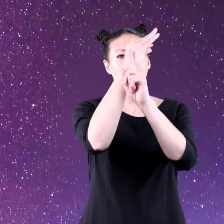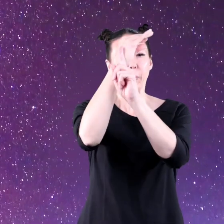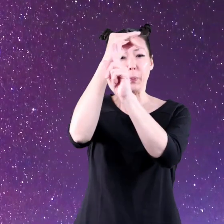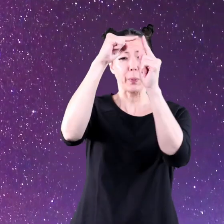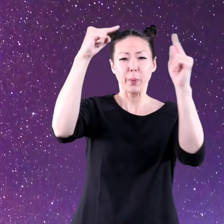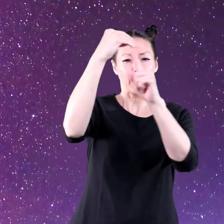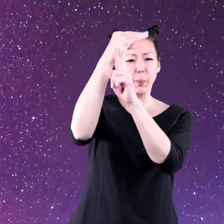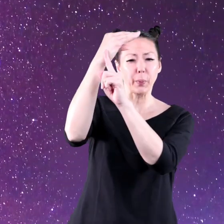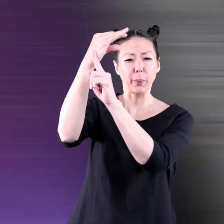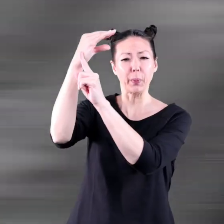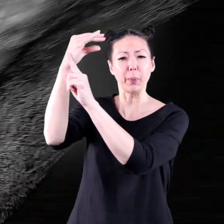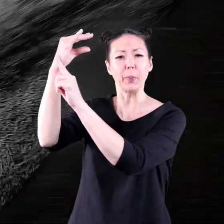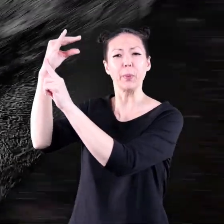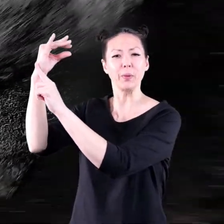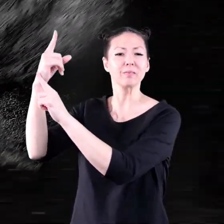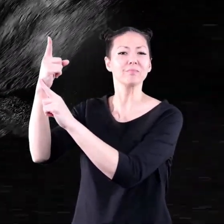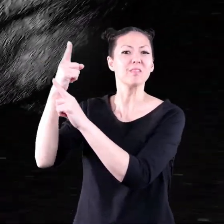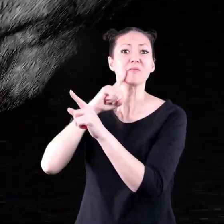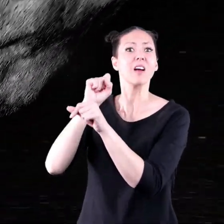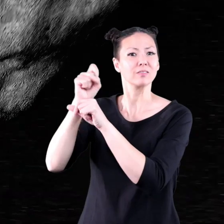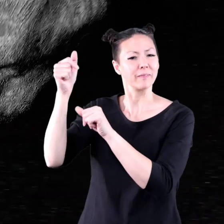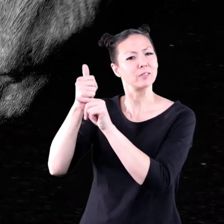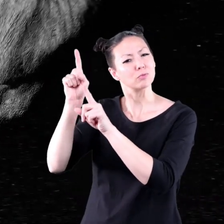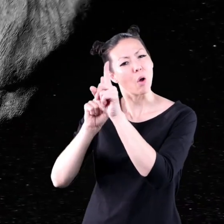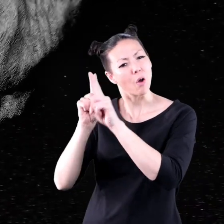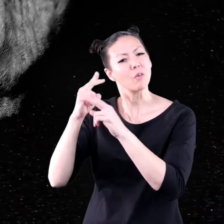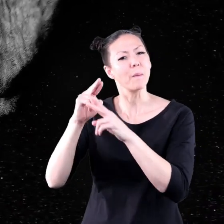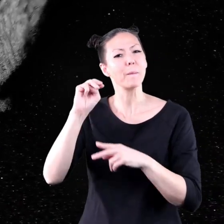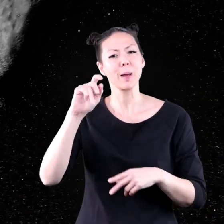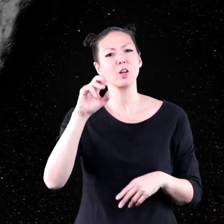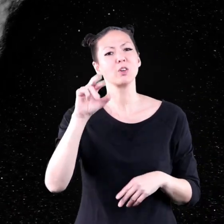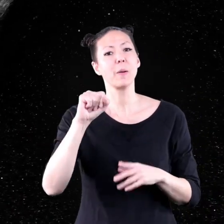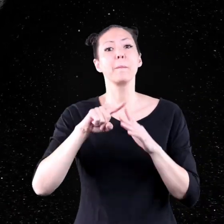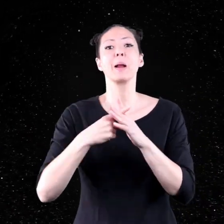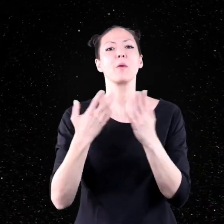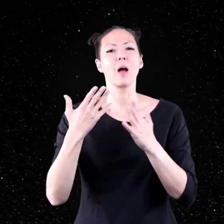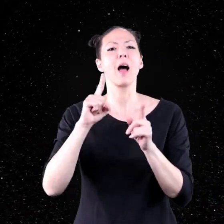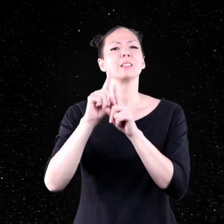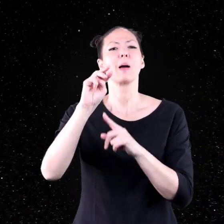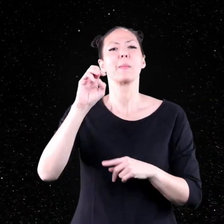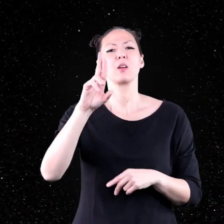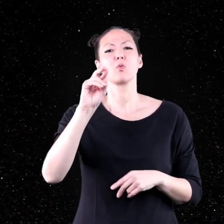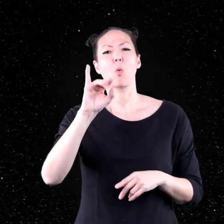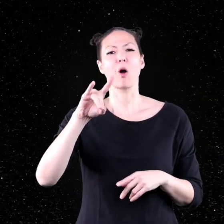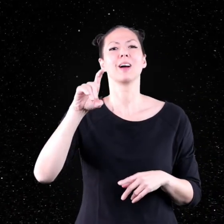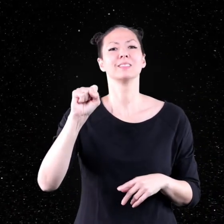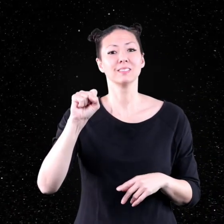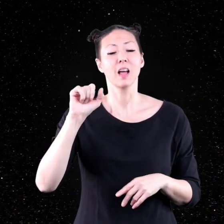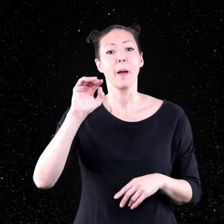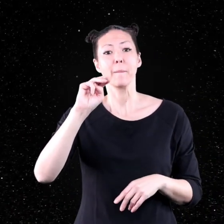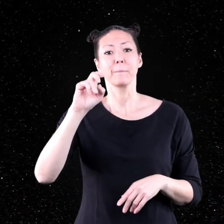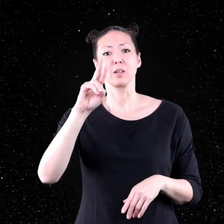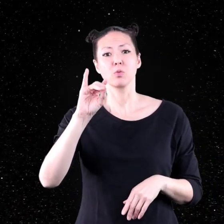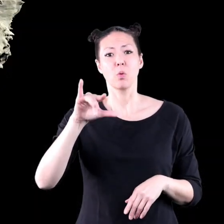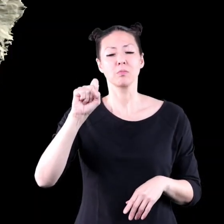the night sky. But they are not actually stars. Meteors begin as meteoroids.